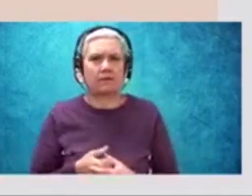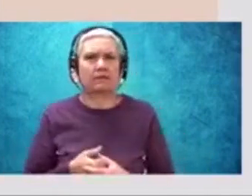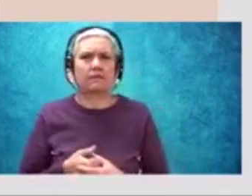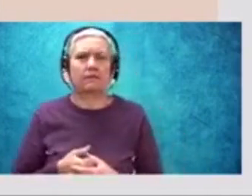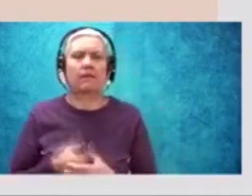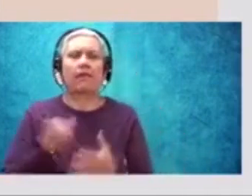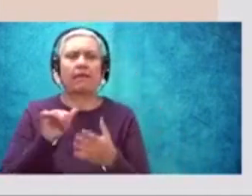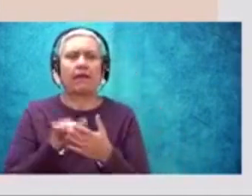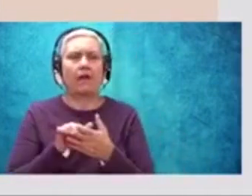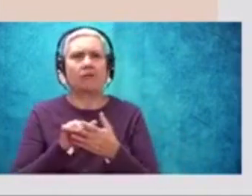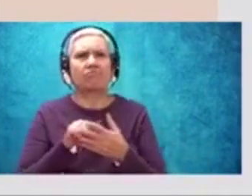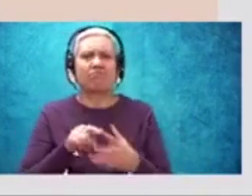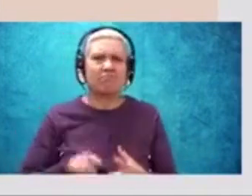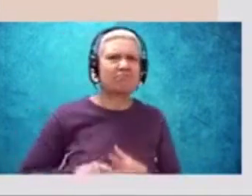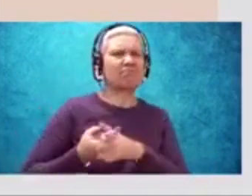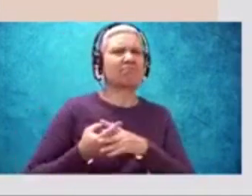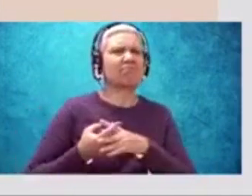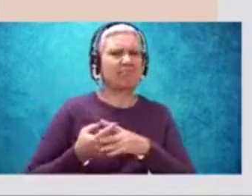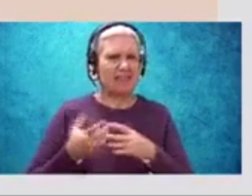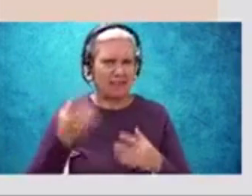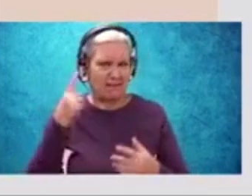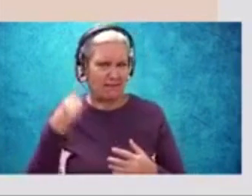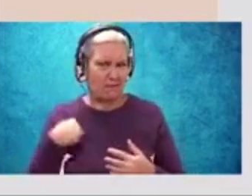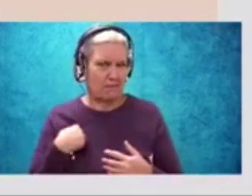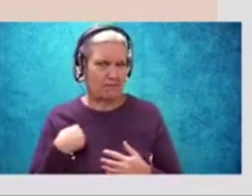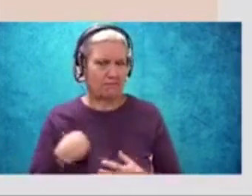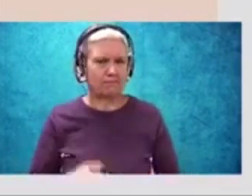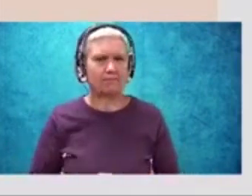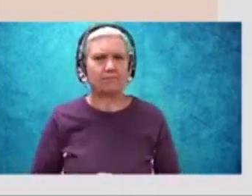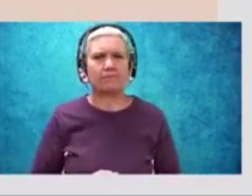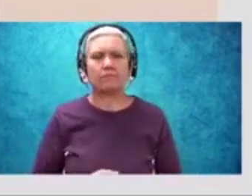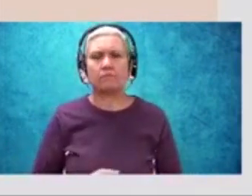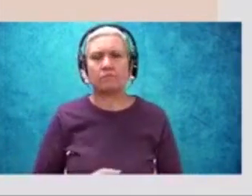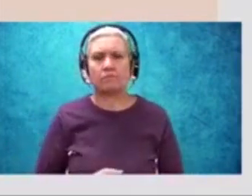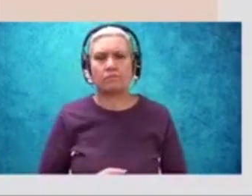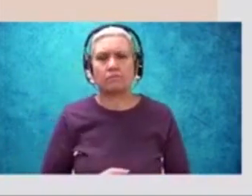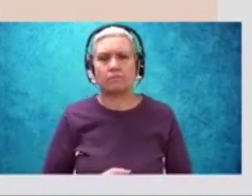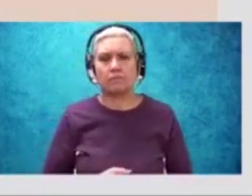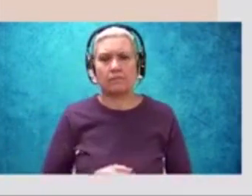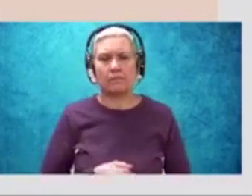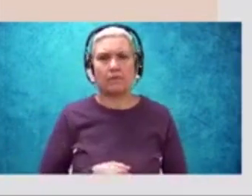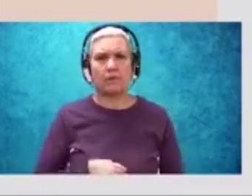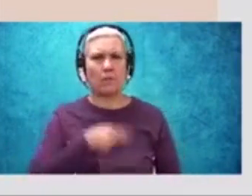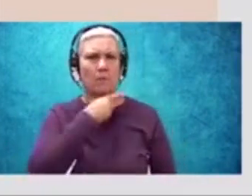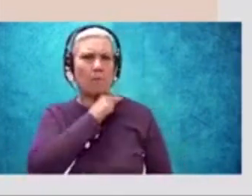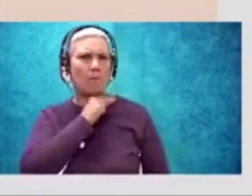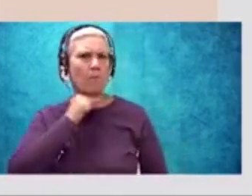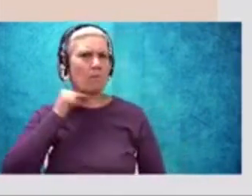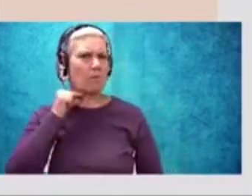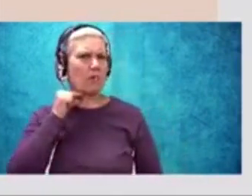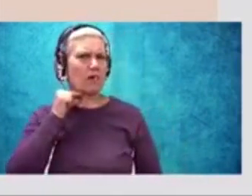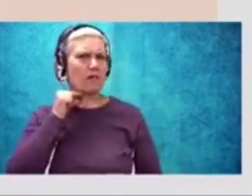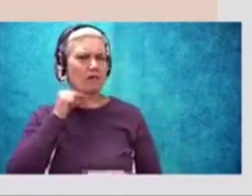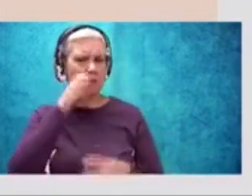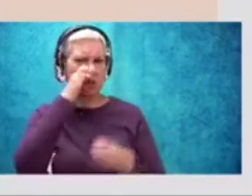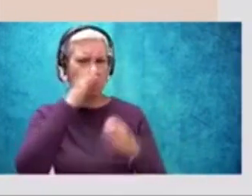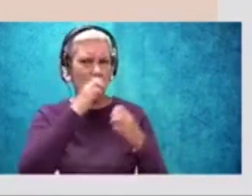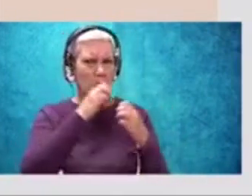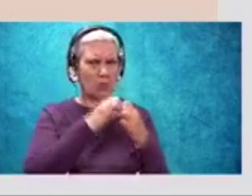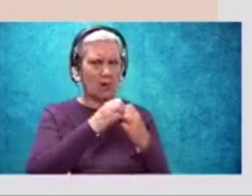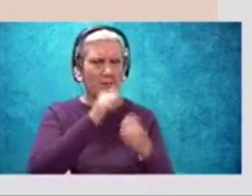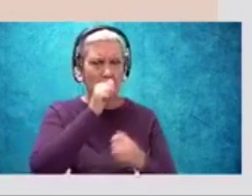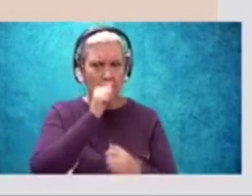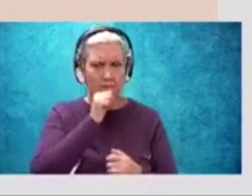details that I feel like are very important, like priest, grim, and patient. Bow